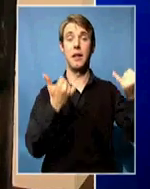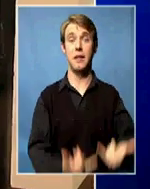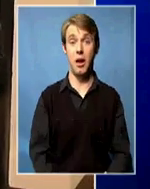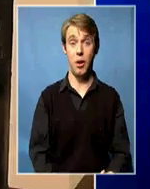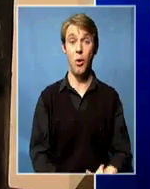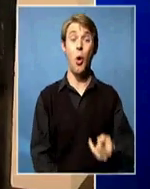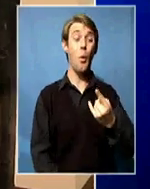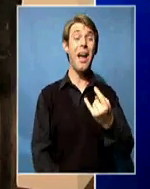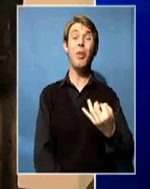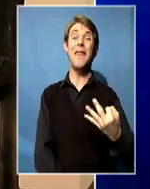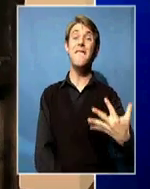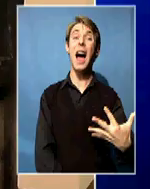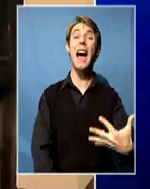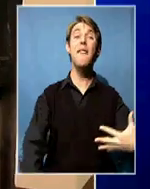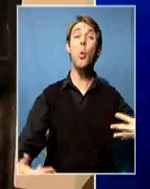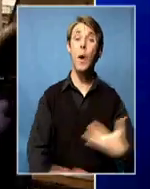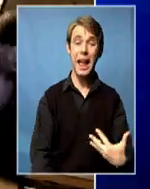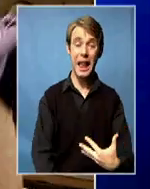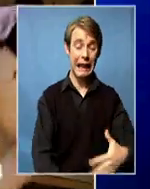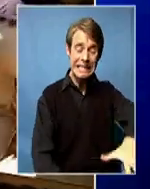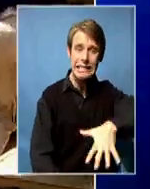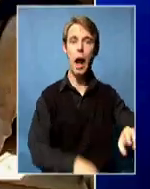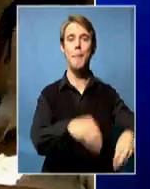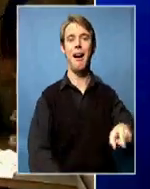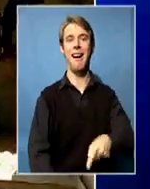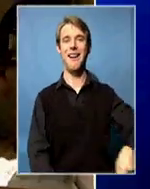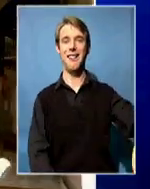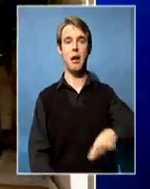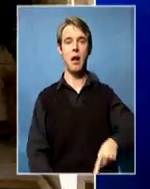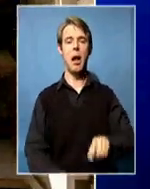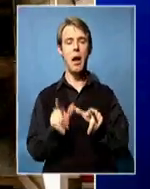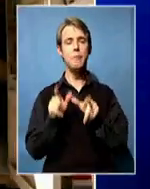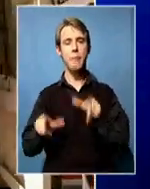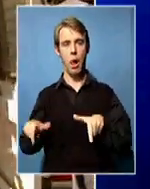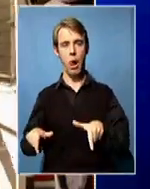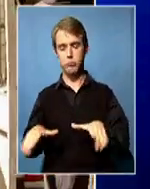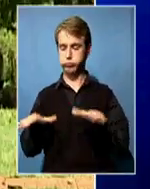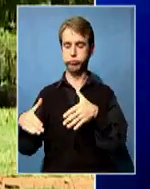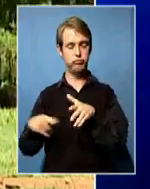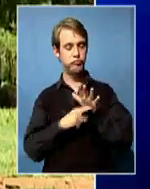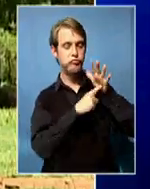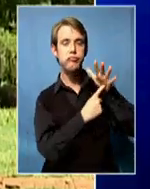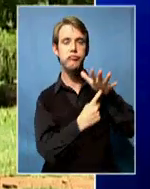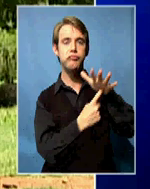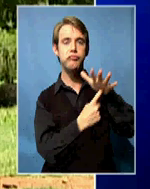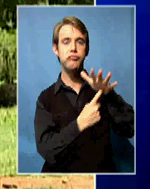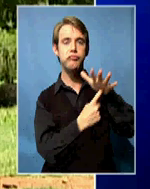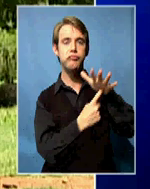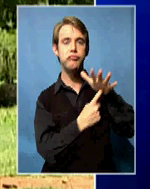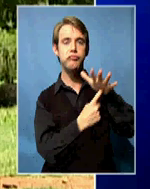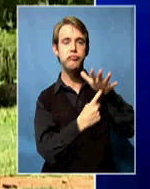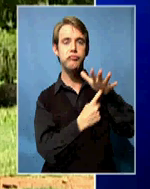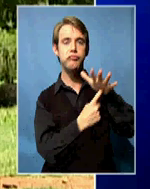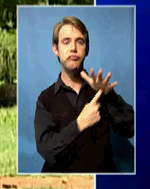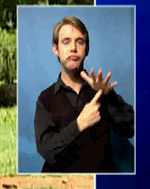of those in the park alone. Rangers and the SANDF patrol the park daily in an attempt to curb the poaching. Last